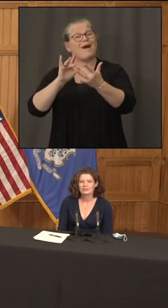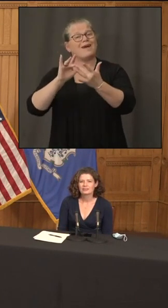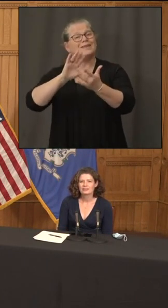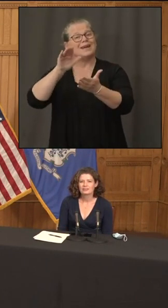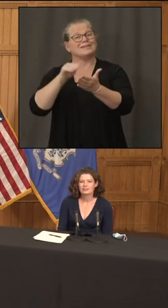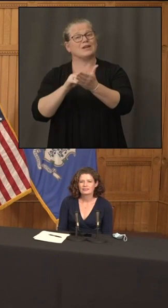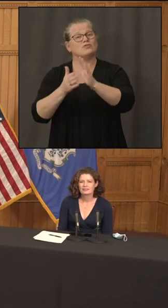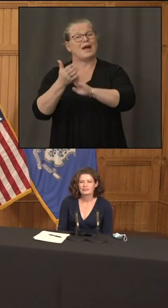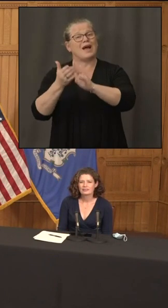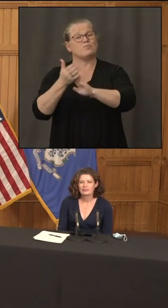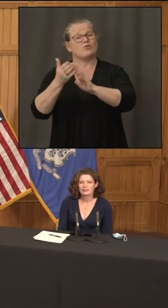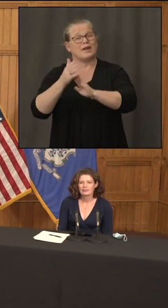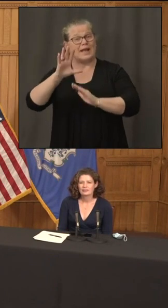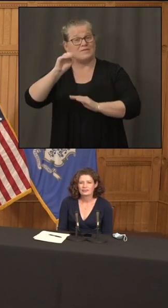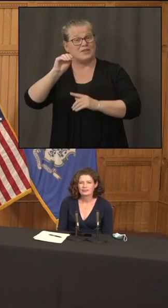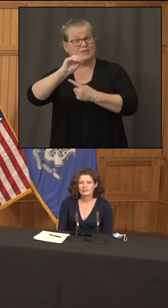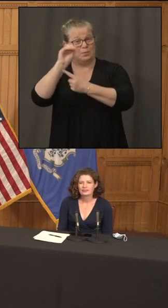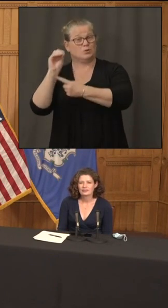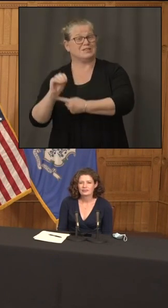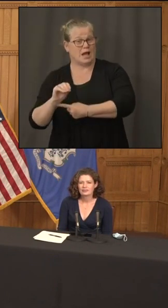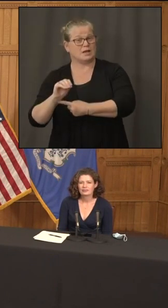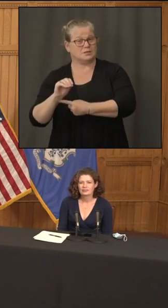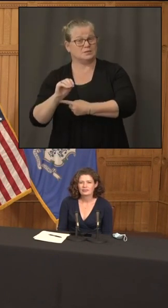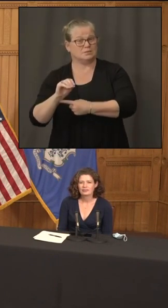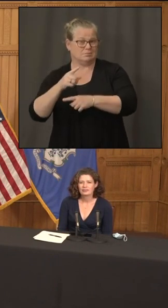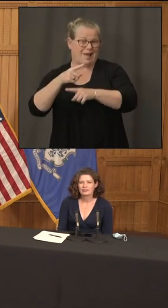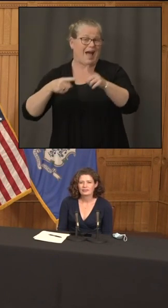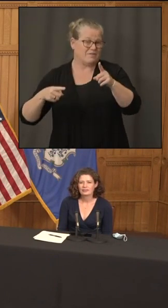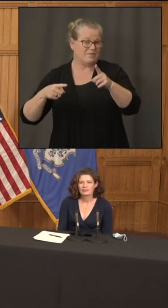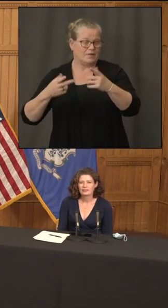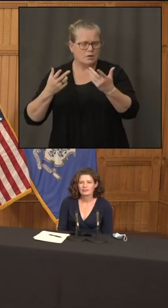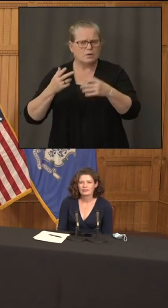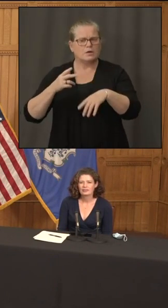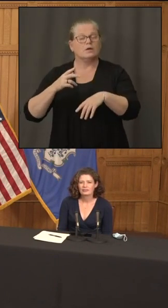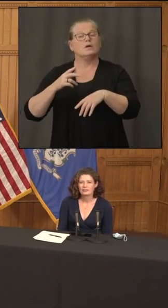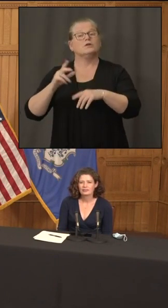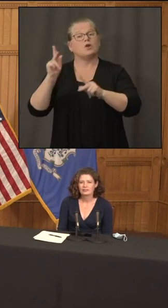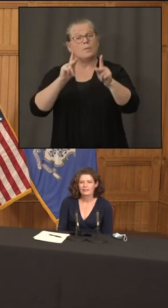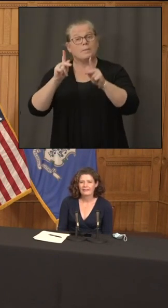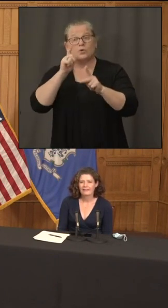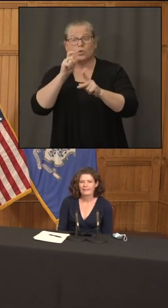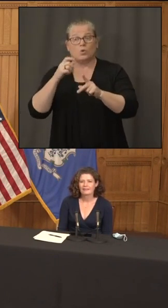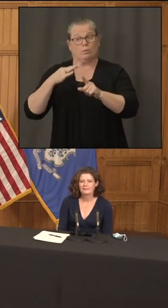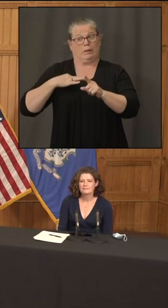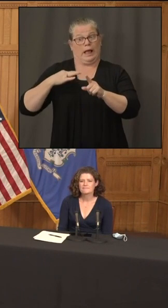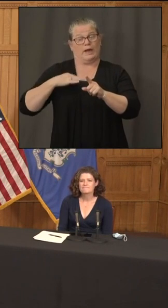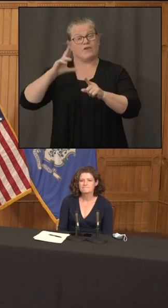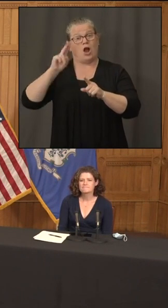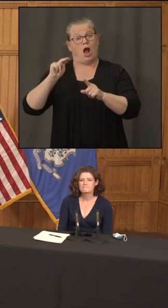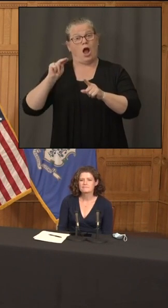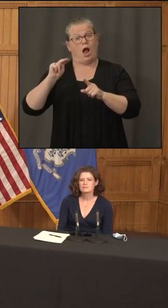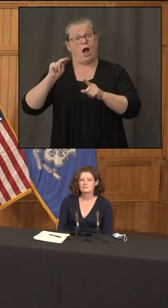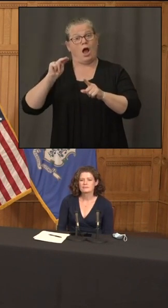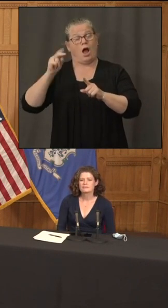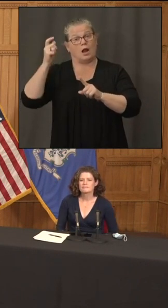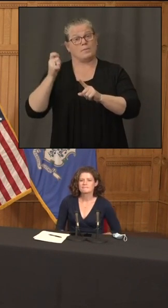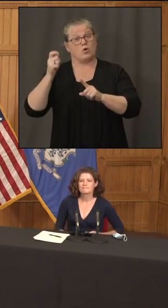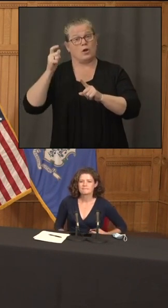ways has the outages affected the department with so many people still seeking unemployment you know that paul